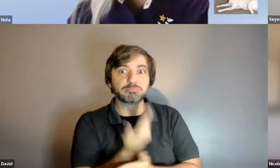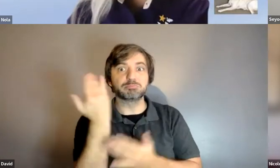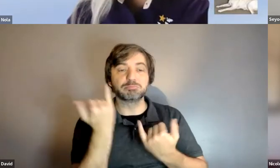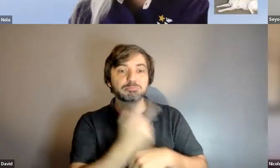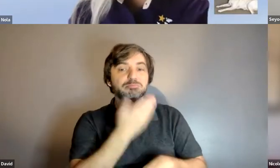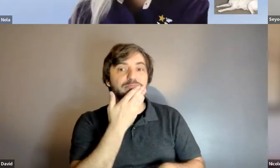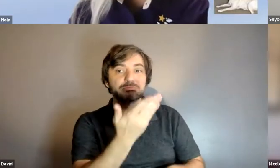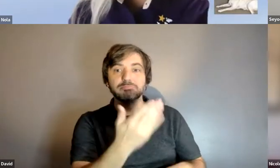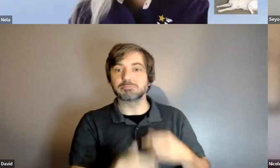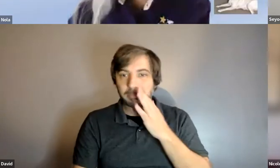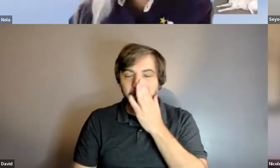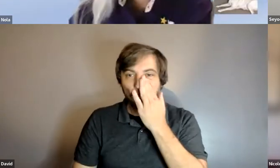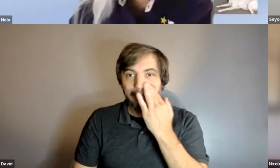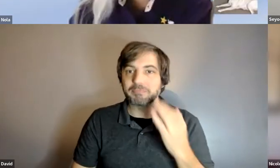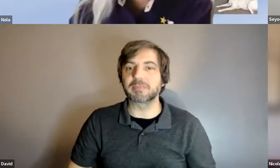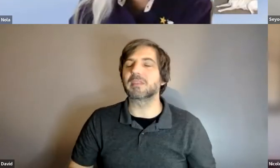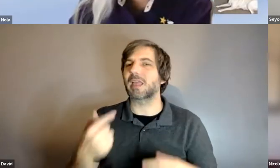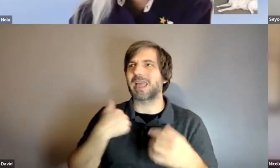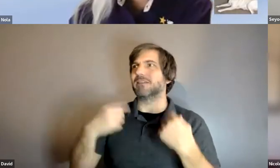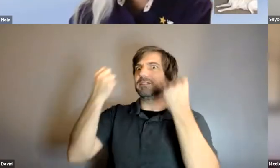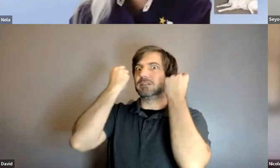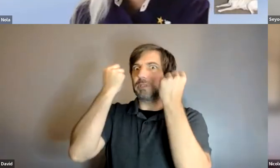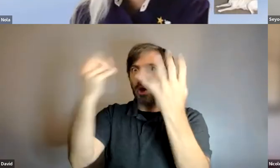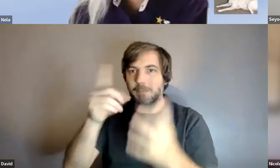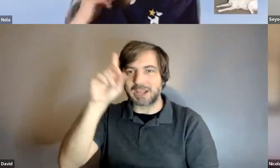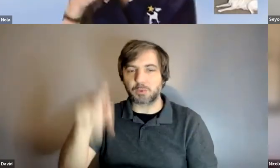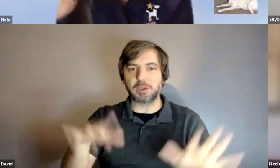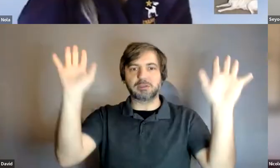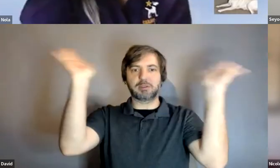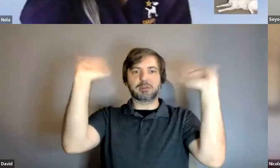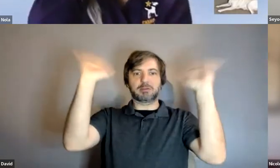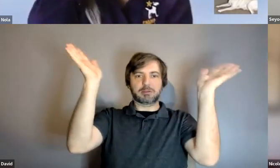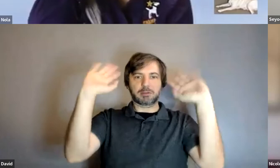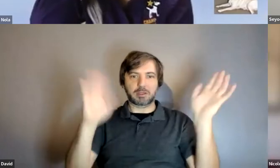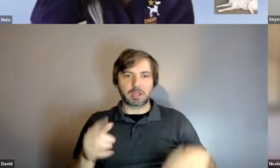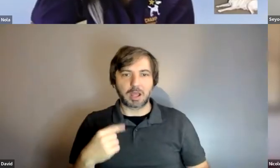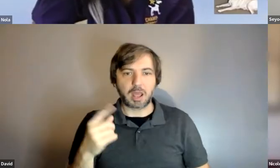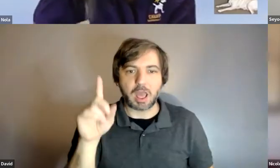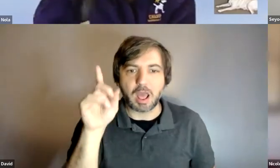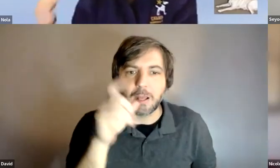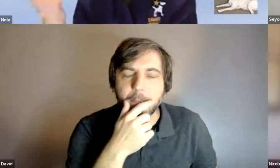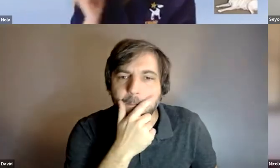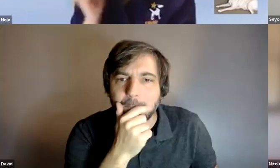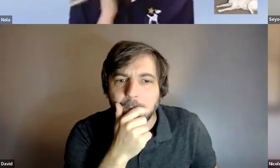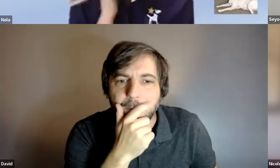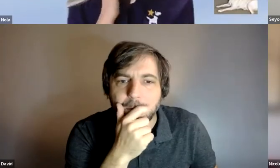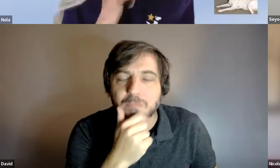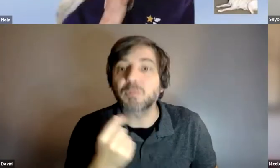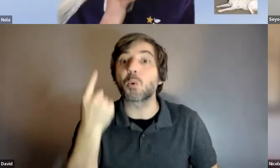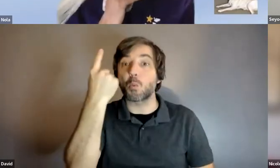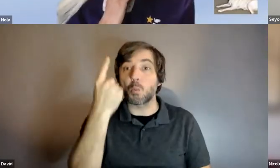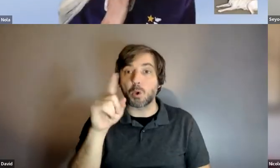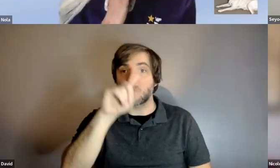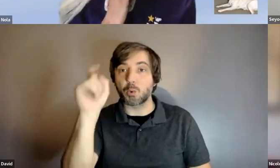we have tons we have tons more questions here so let me get to a a couple more of these um one is